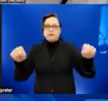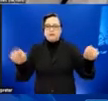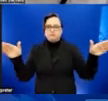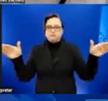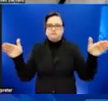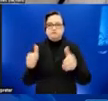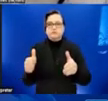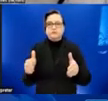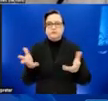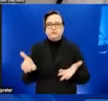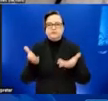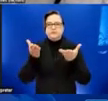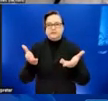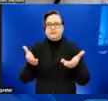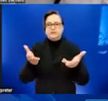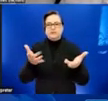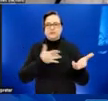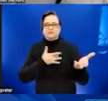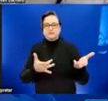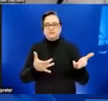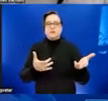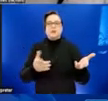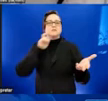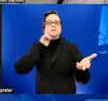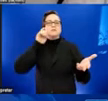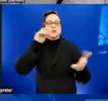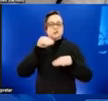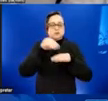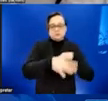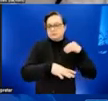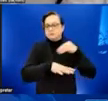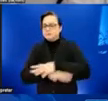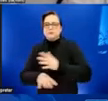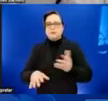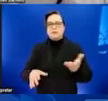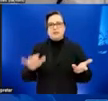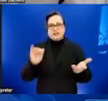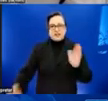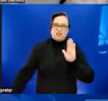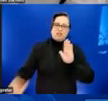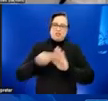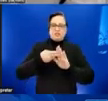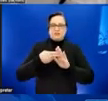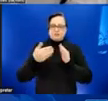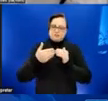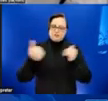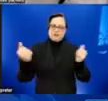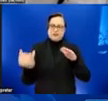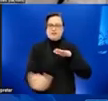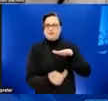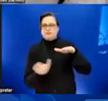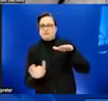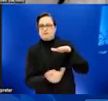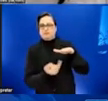suggestive nature of sexual transmission, stigmatizing and alienating those who acquired a monkeypox through